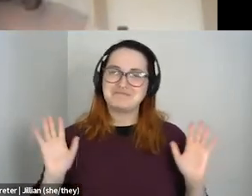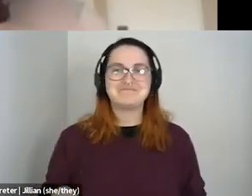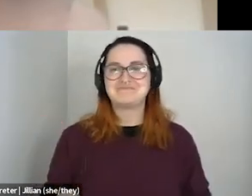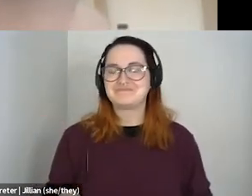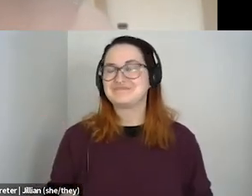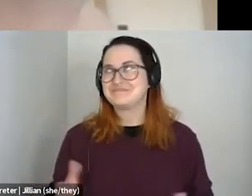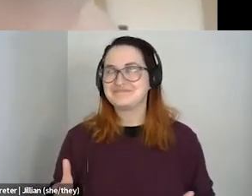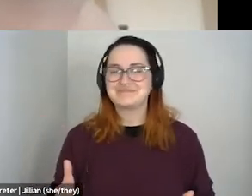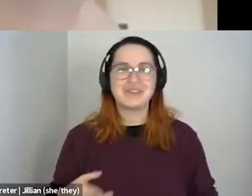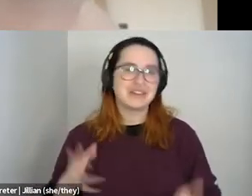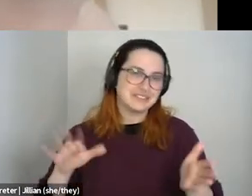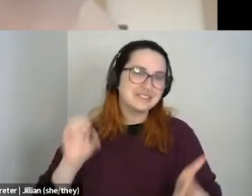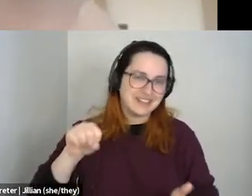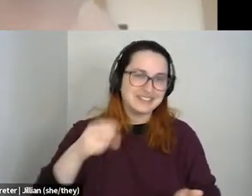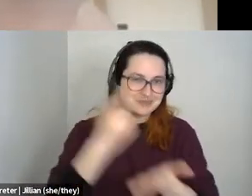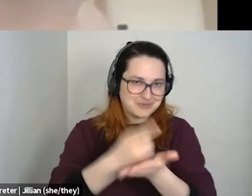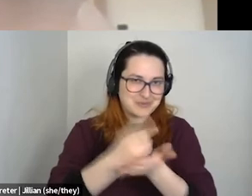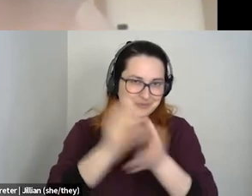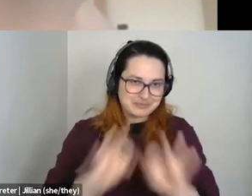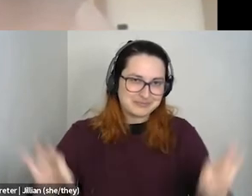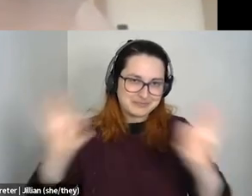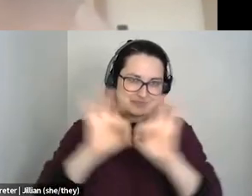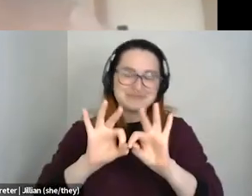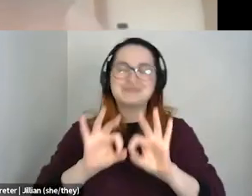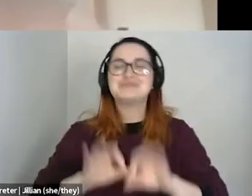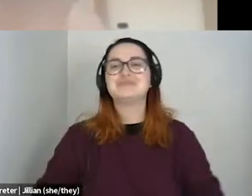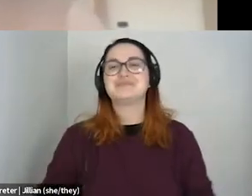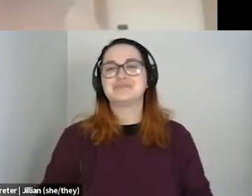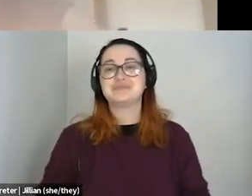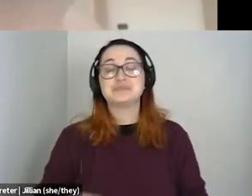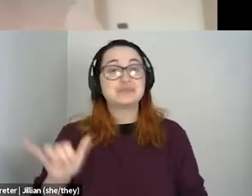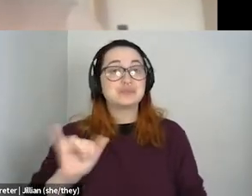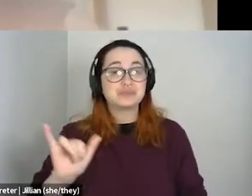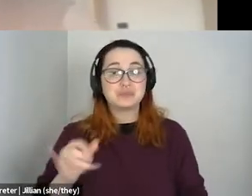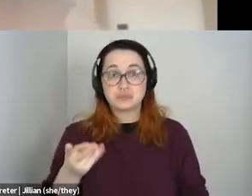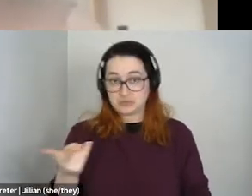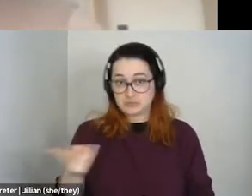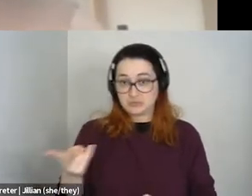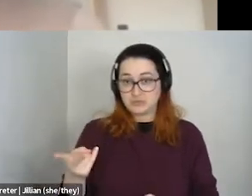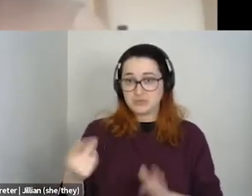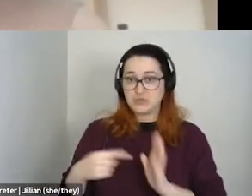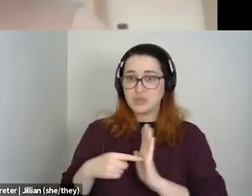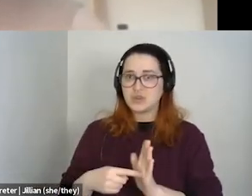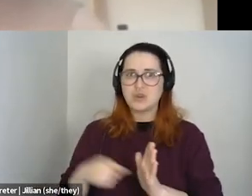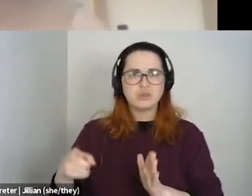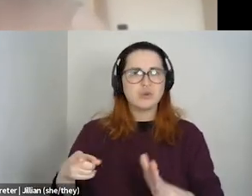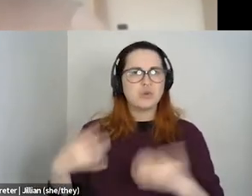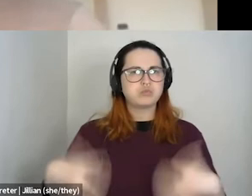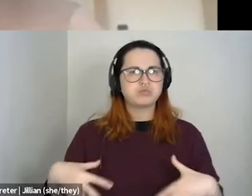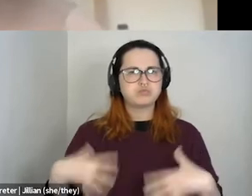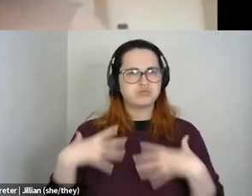I like resources are super important, but, uh, also both of you have shown like that you have so much resiliency.